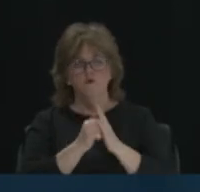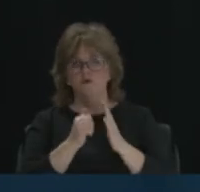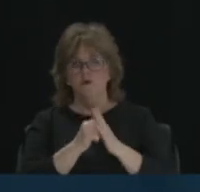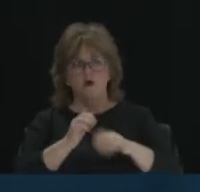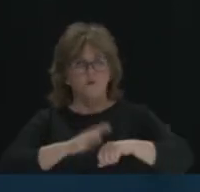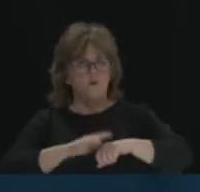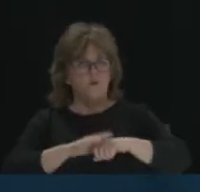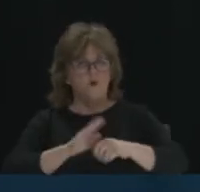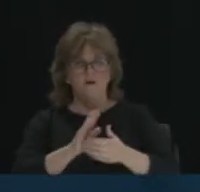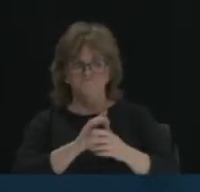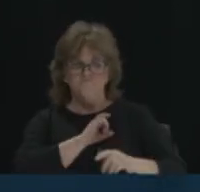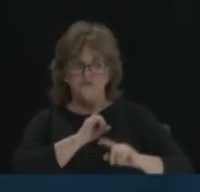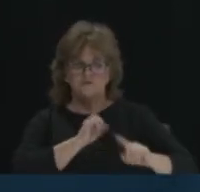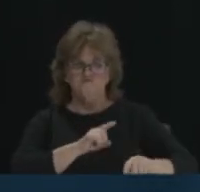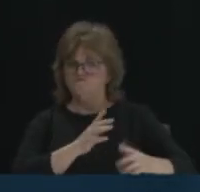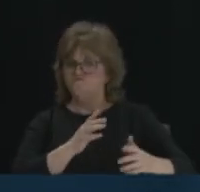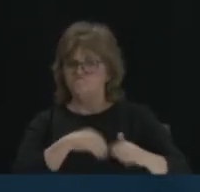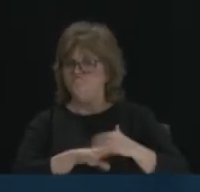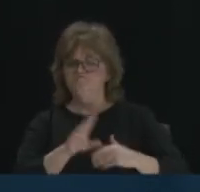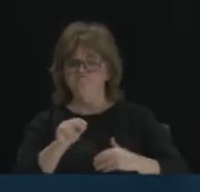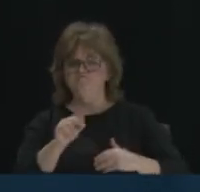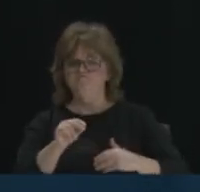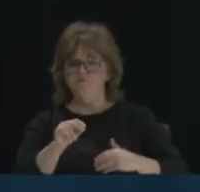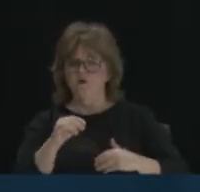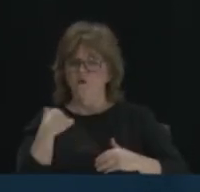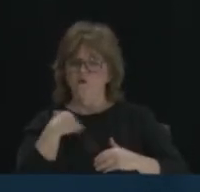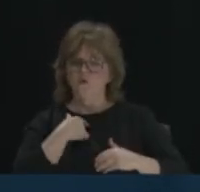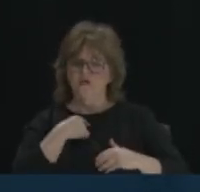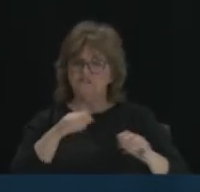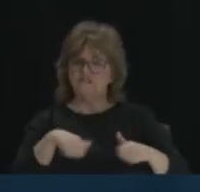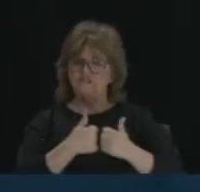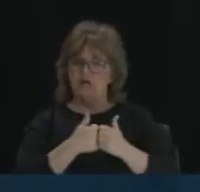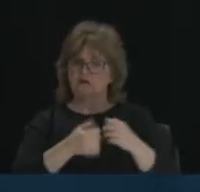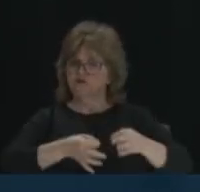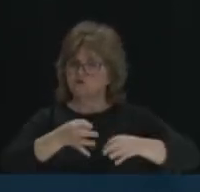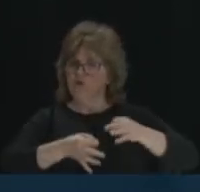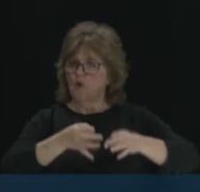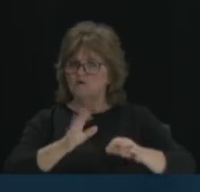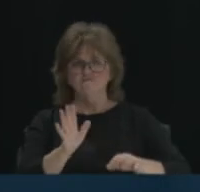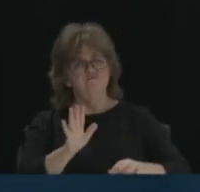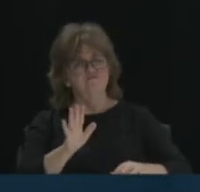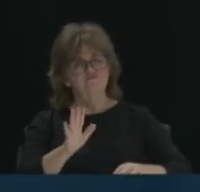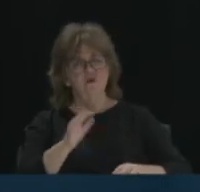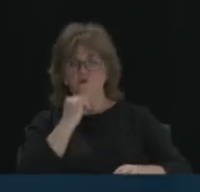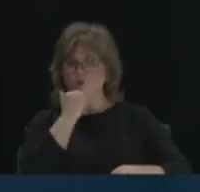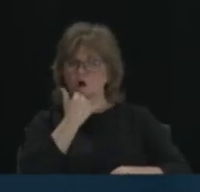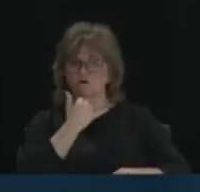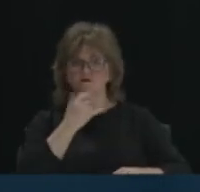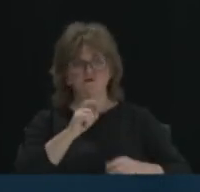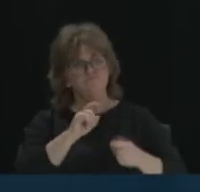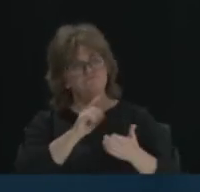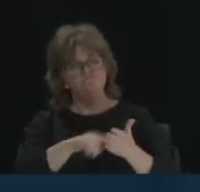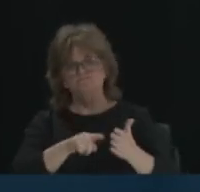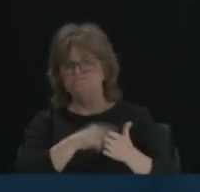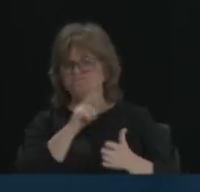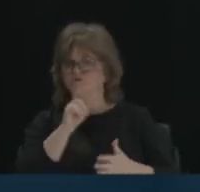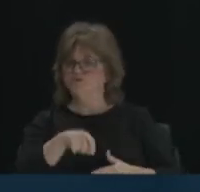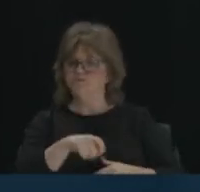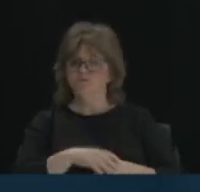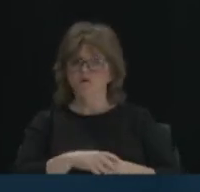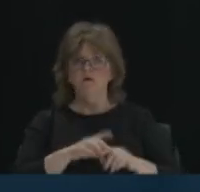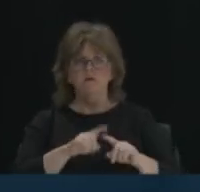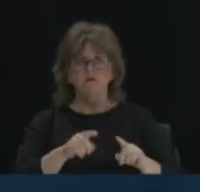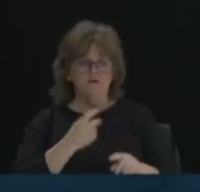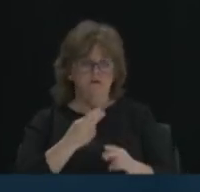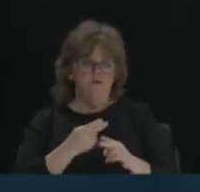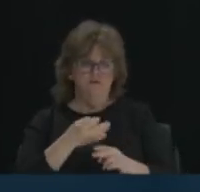as an organization that we're challenging, you know, in each one of our local municipalities. But I will be meeting very soon with our new police